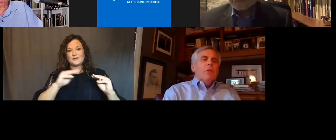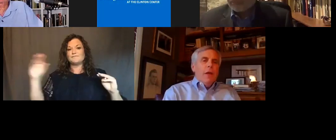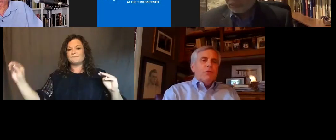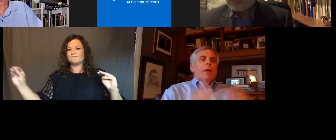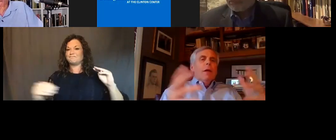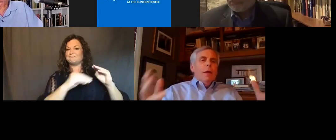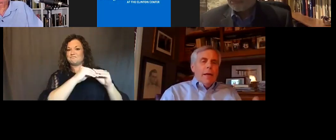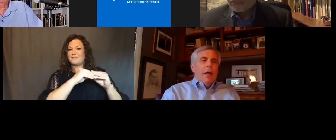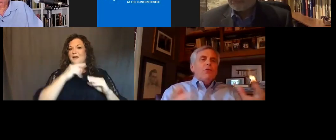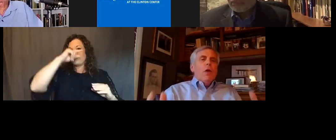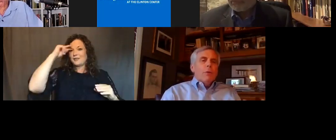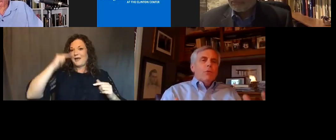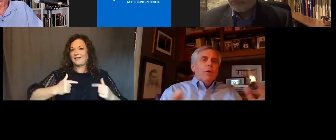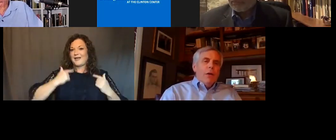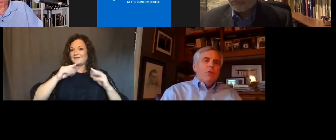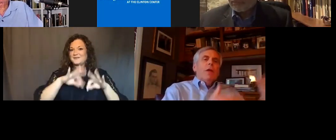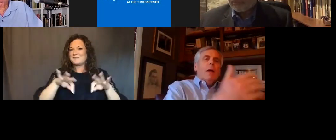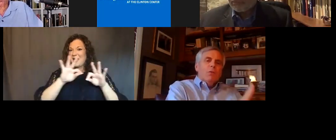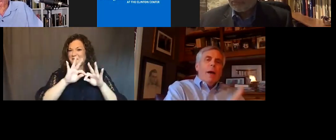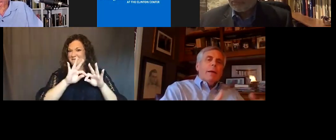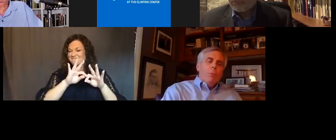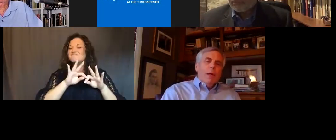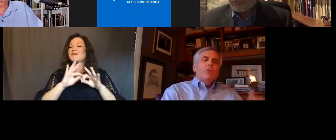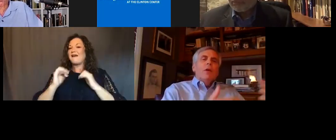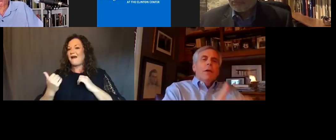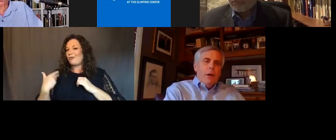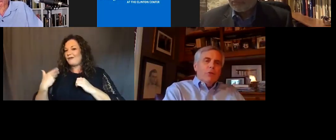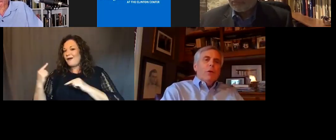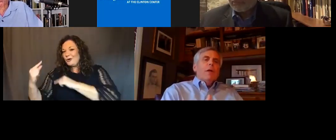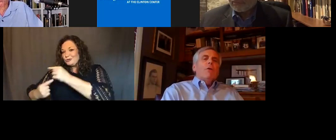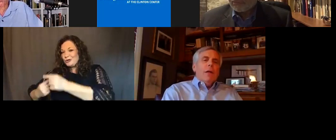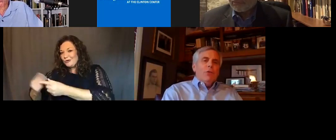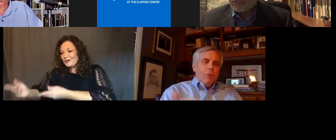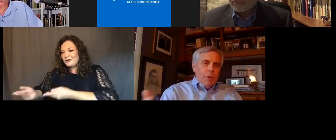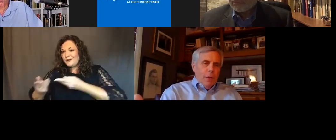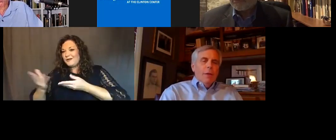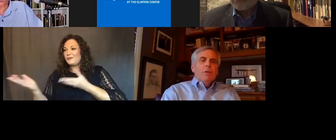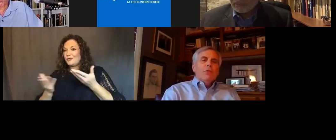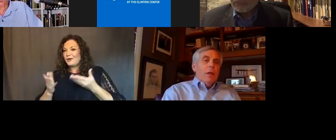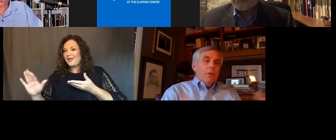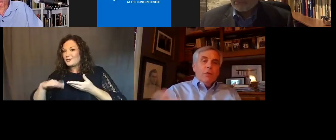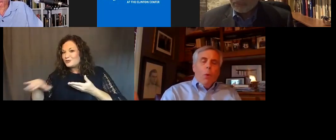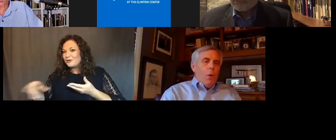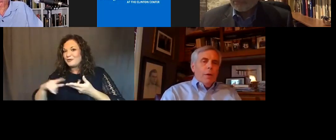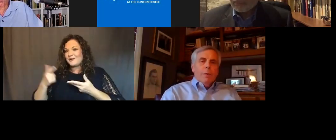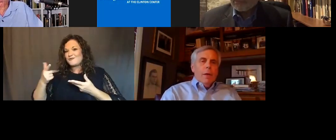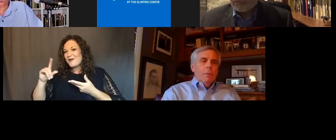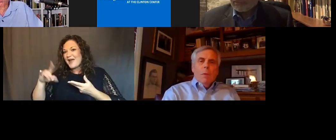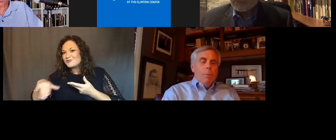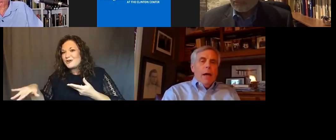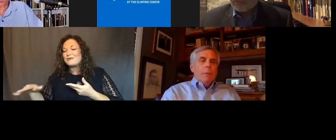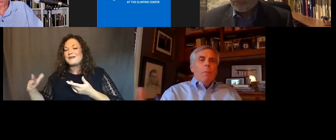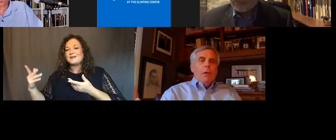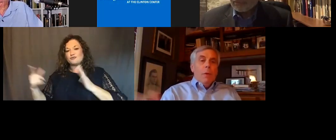context of history. And how this younger generation then comes back and brings their children and grandchildren to see this important,